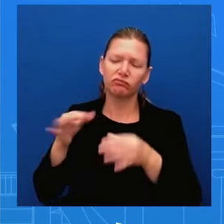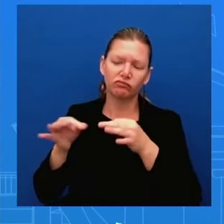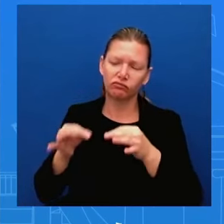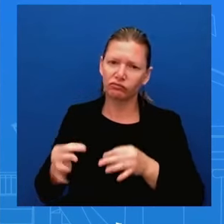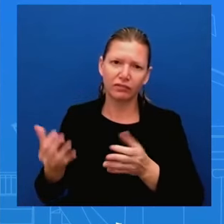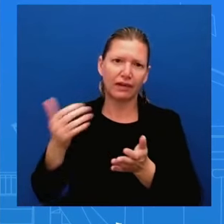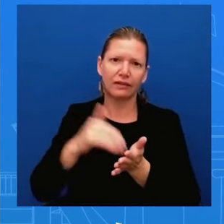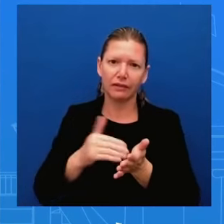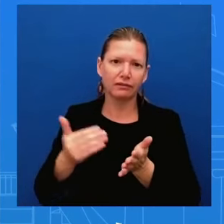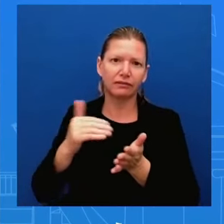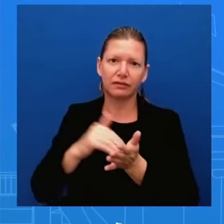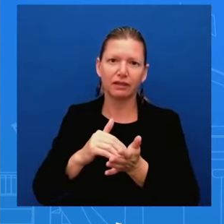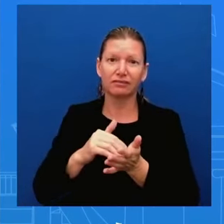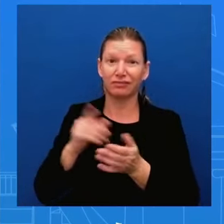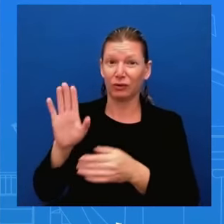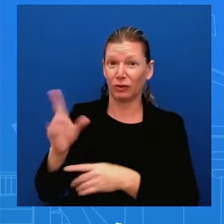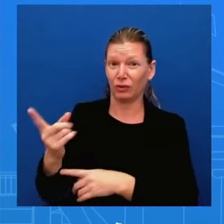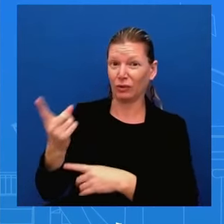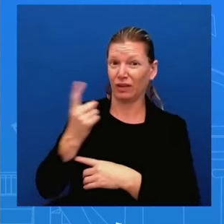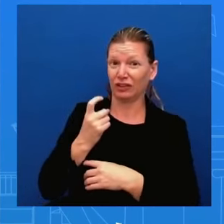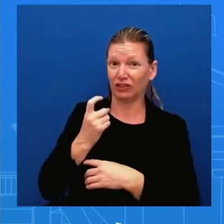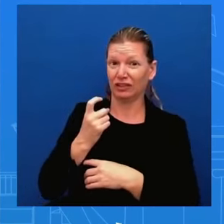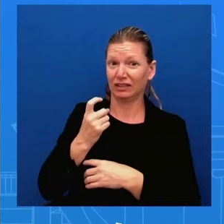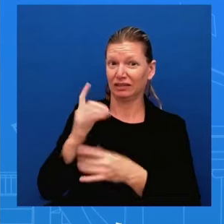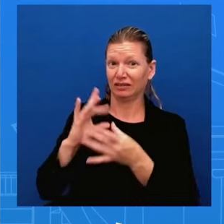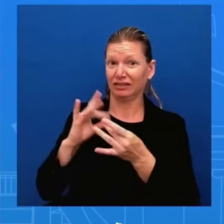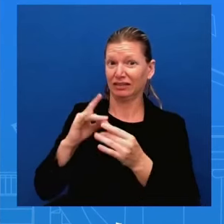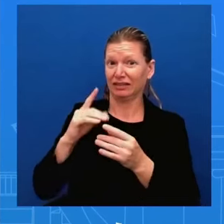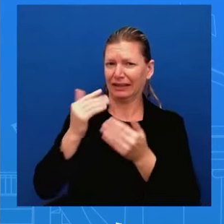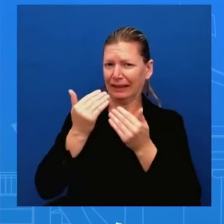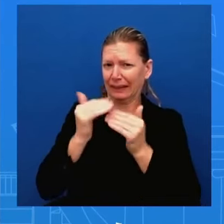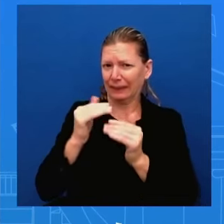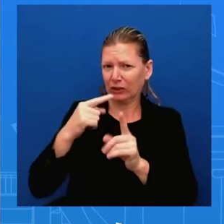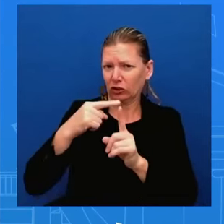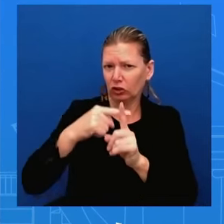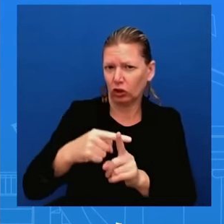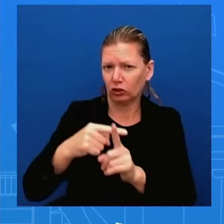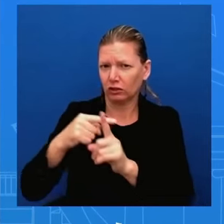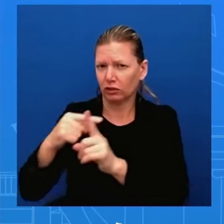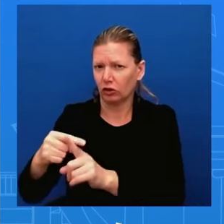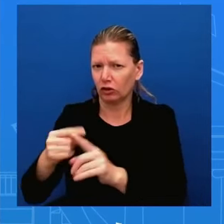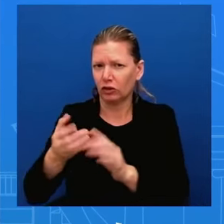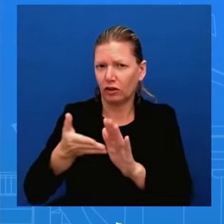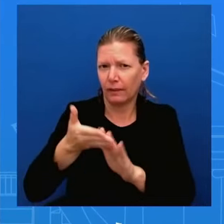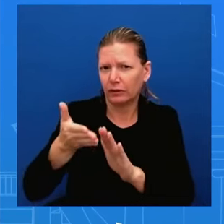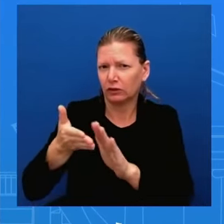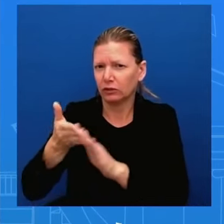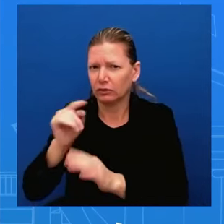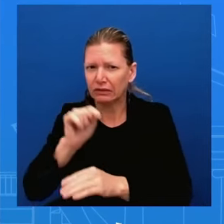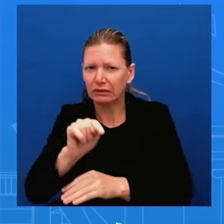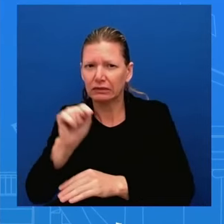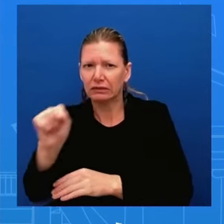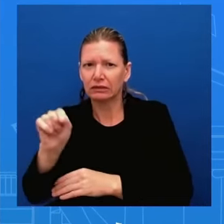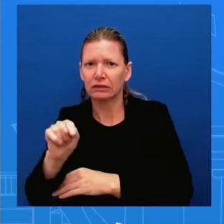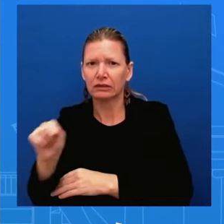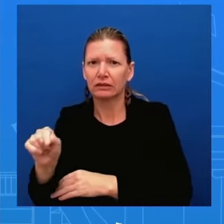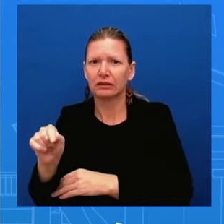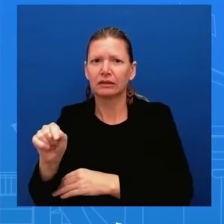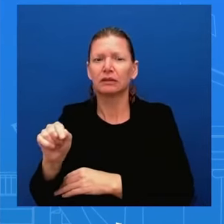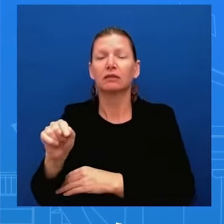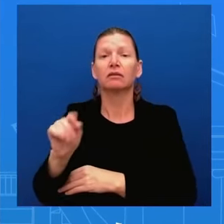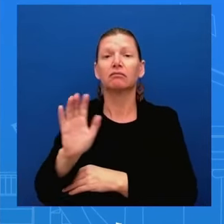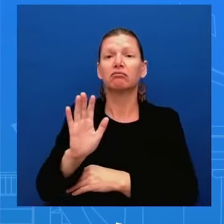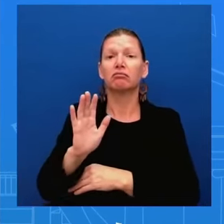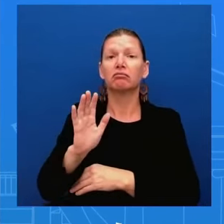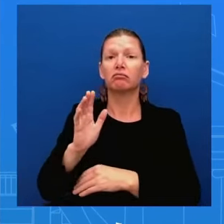uh operations and so far it does not appear it does not appear to be a major ground operation and we have been warning